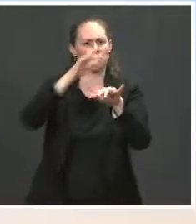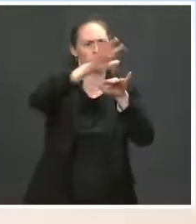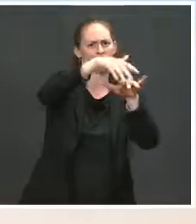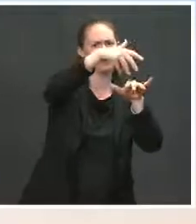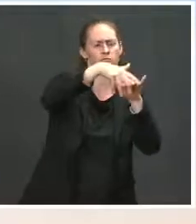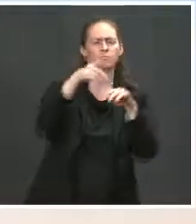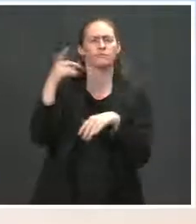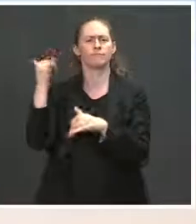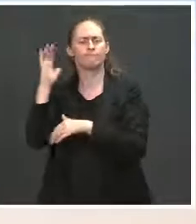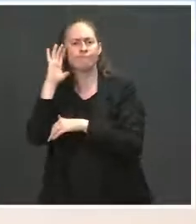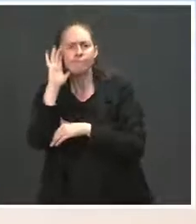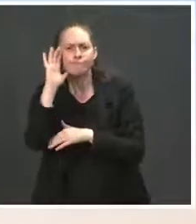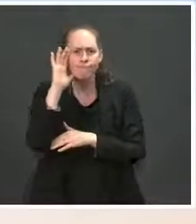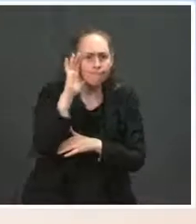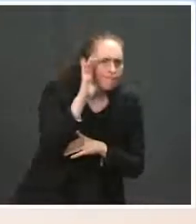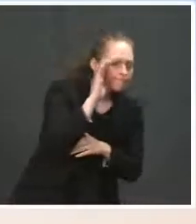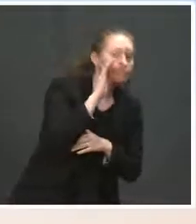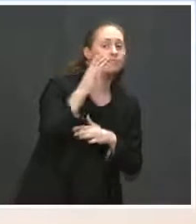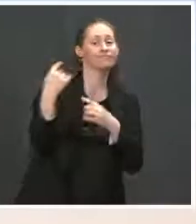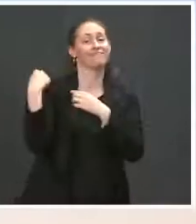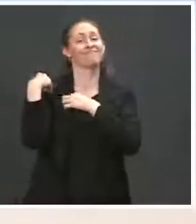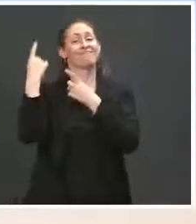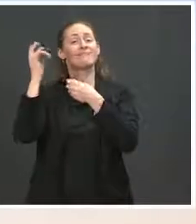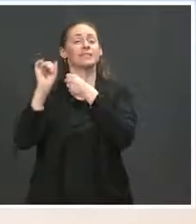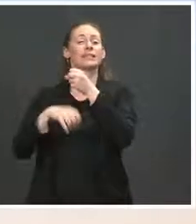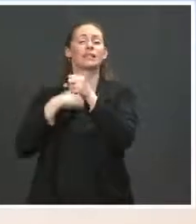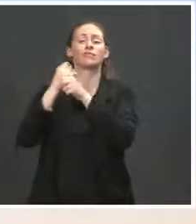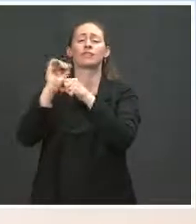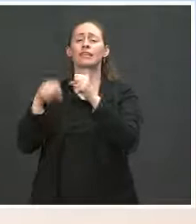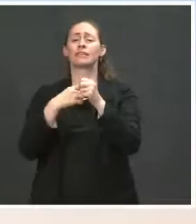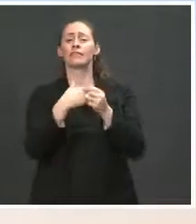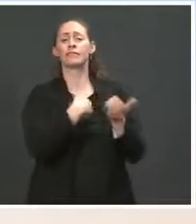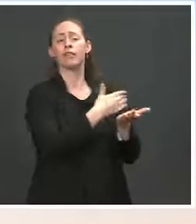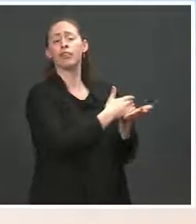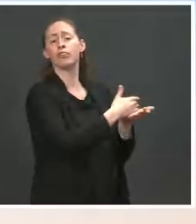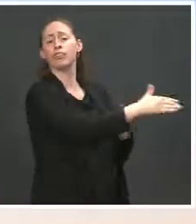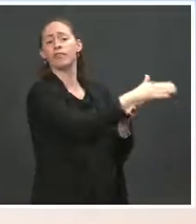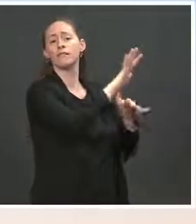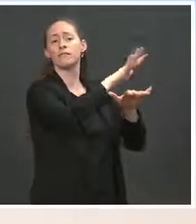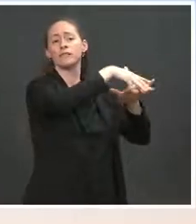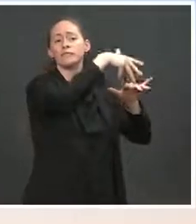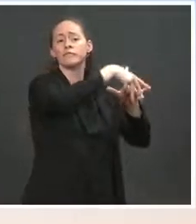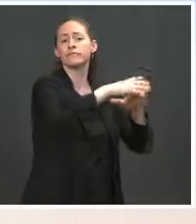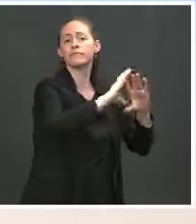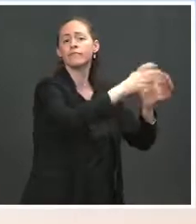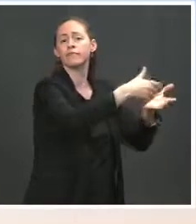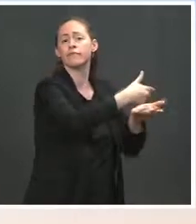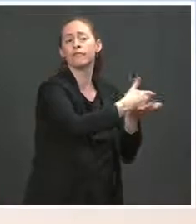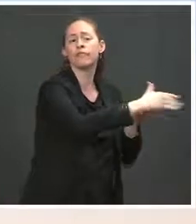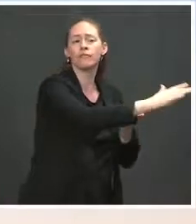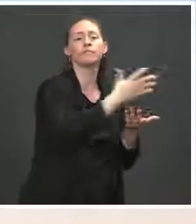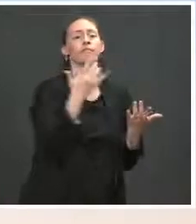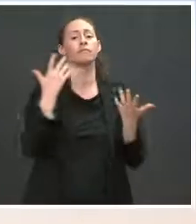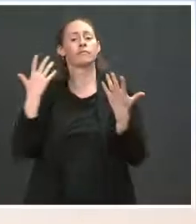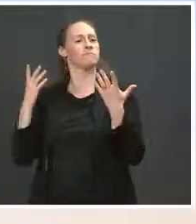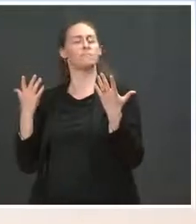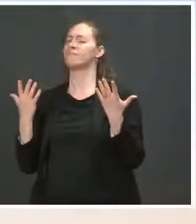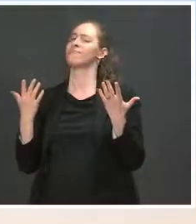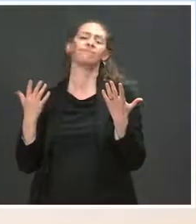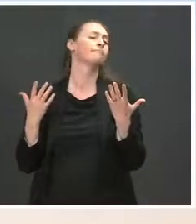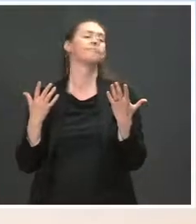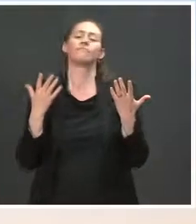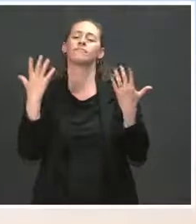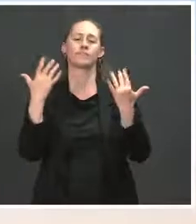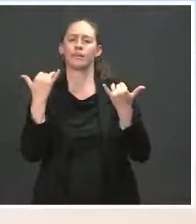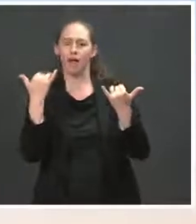were relegated to the tribal offices within federal agencies. If we're going to make sure that Native American